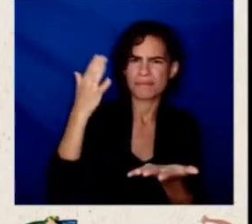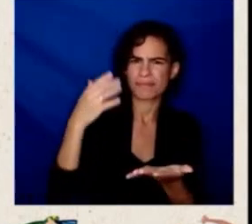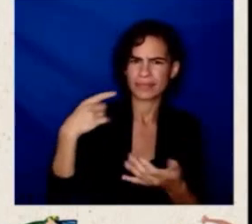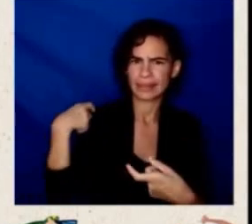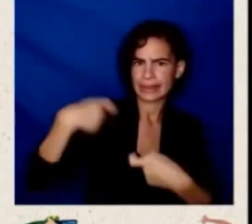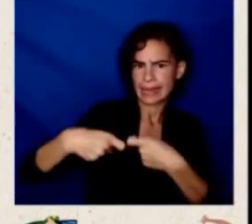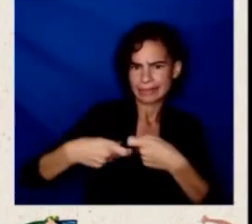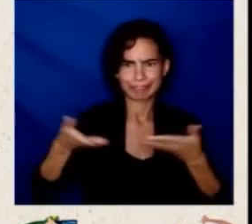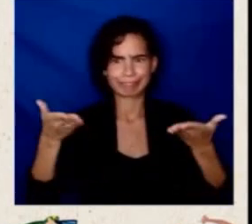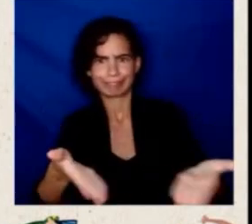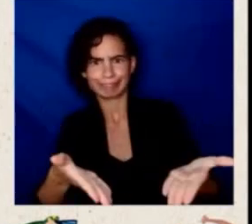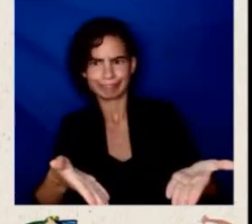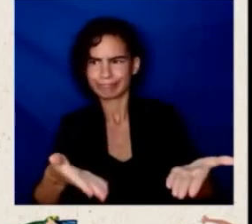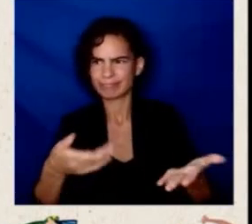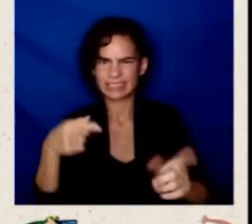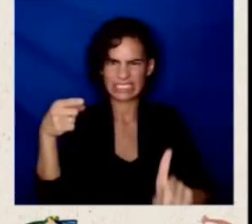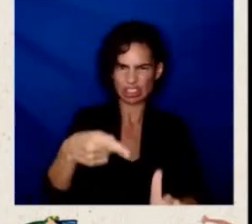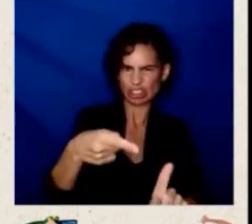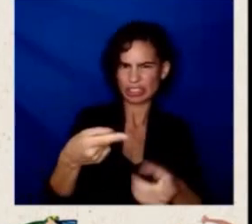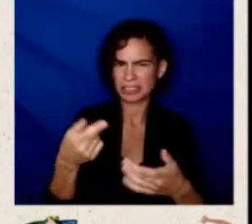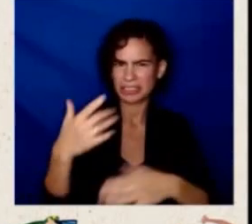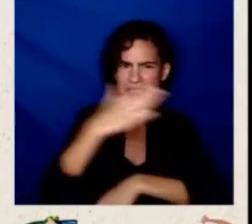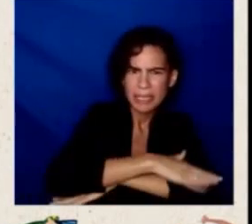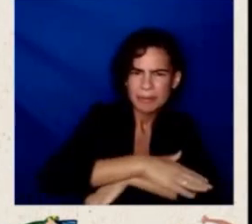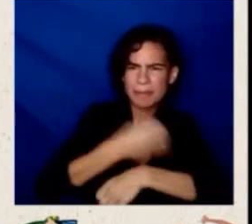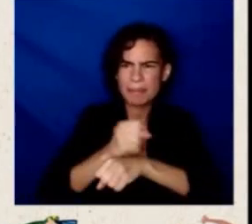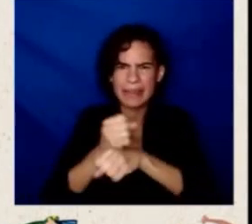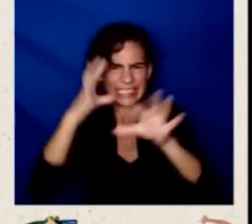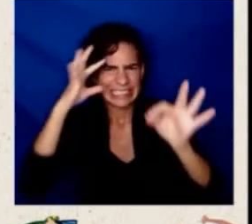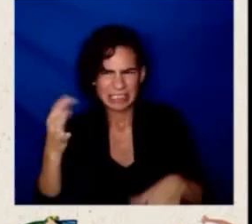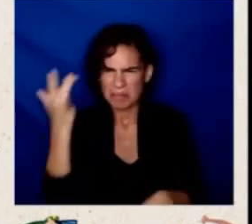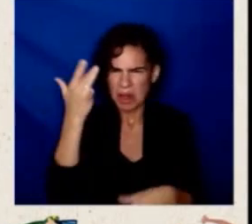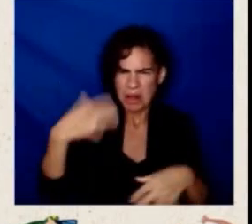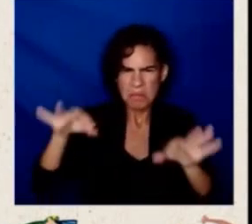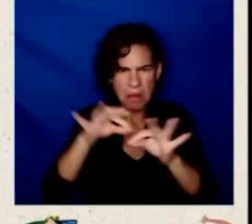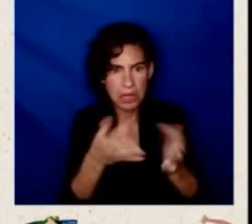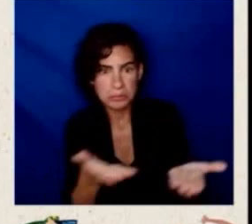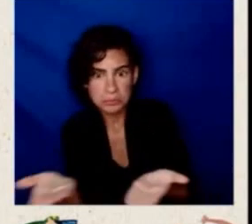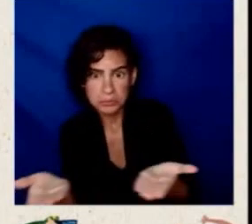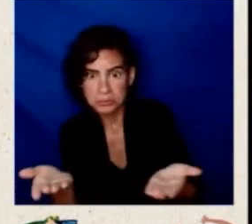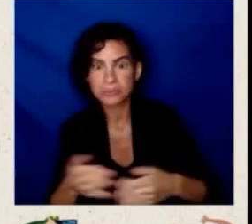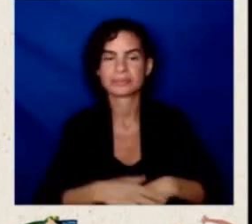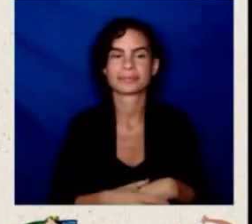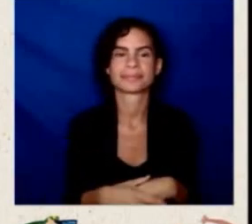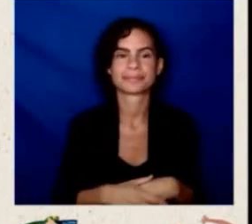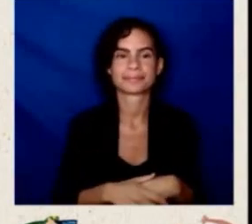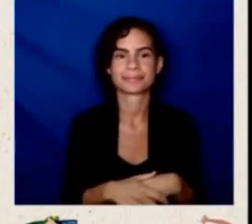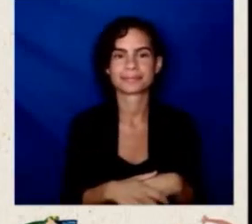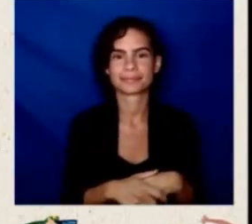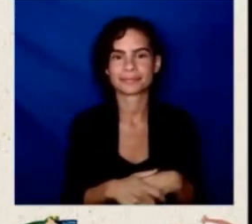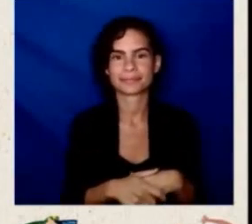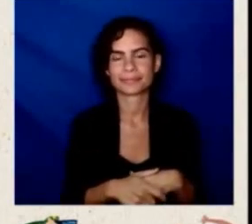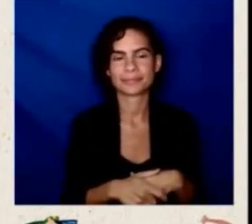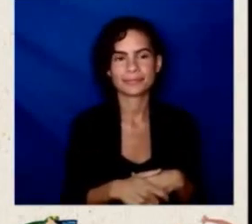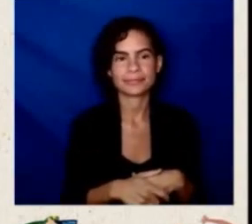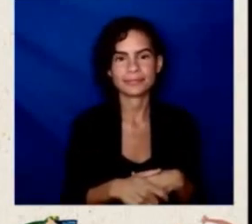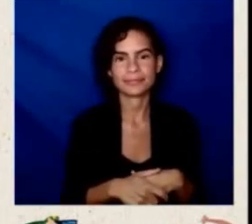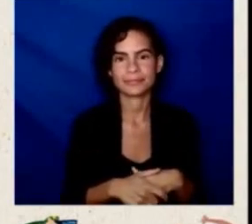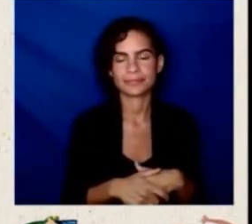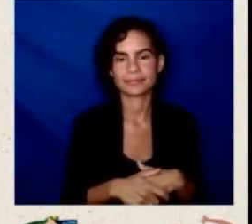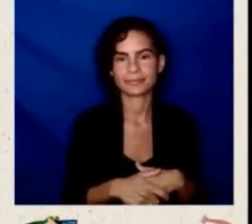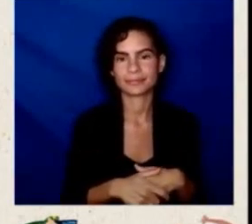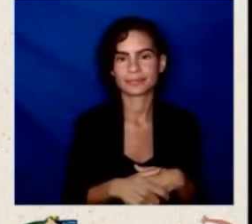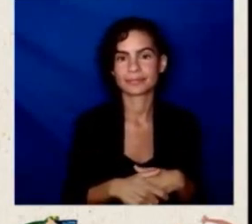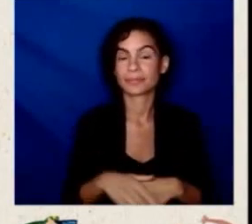many in our community and beyond? Well, because the range of options and the